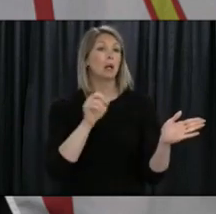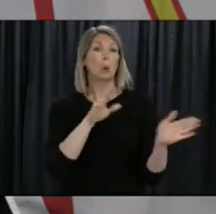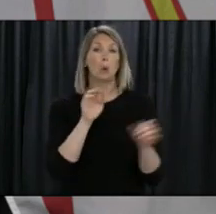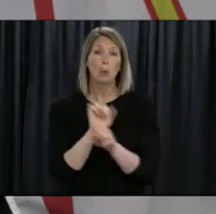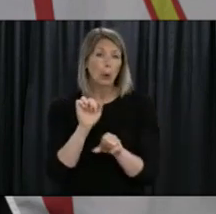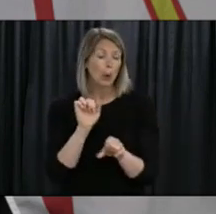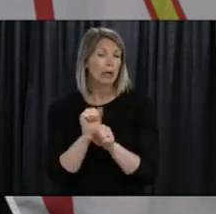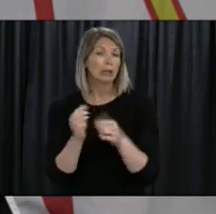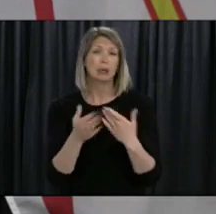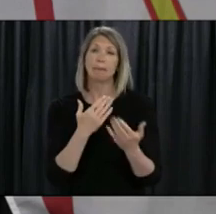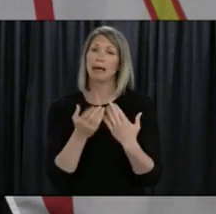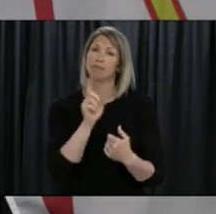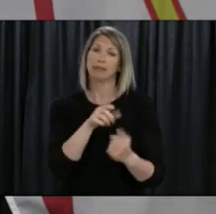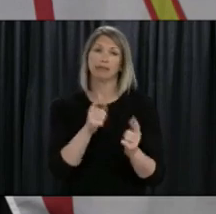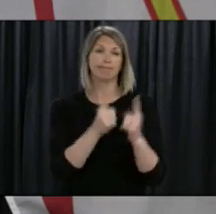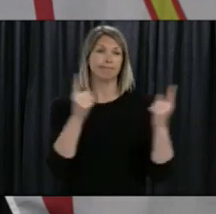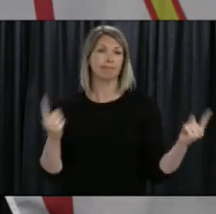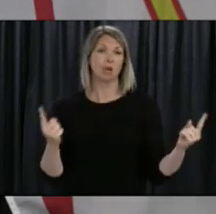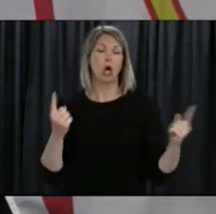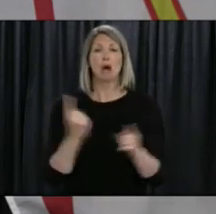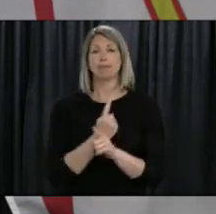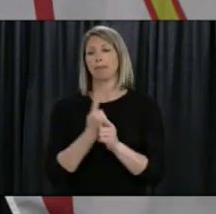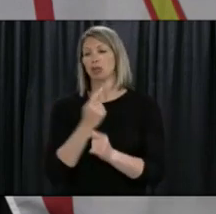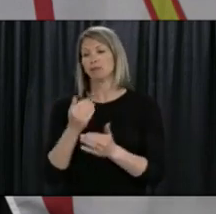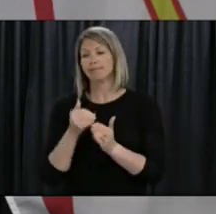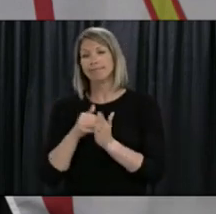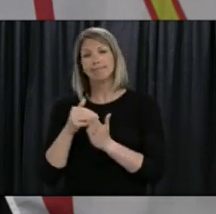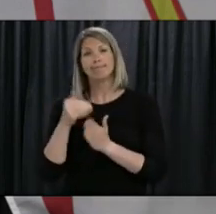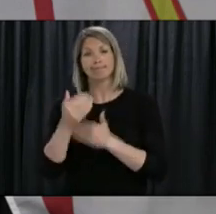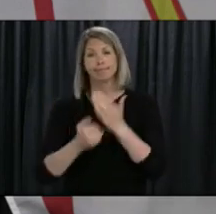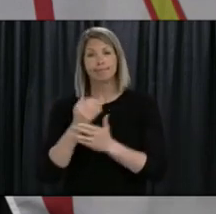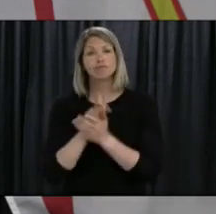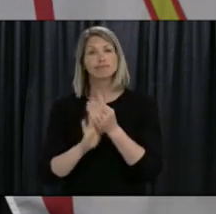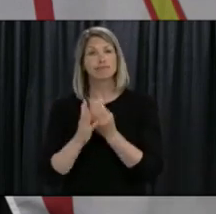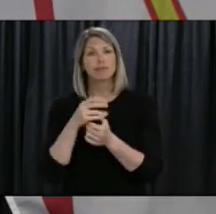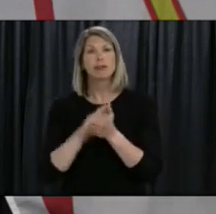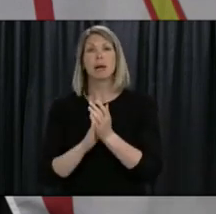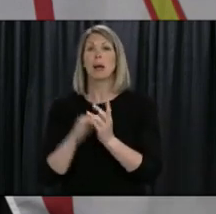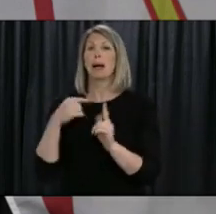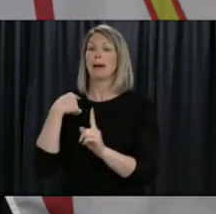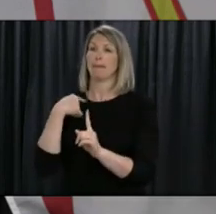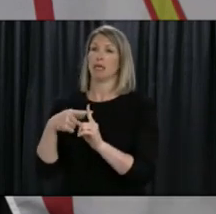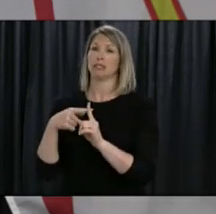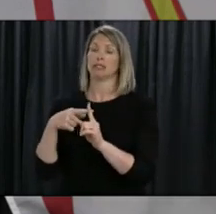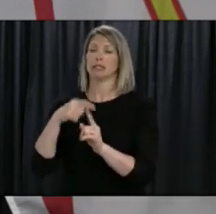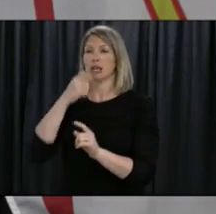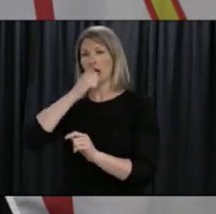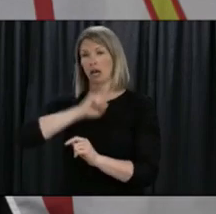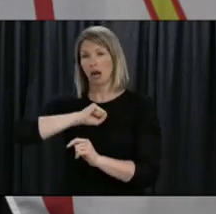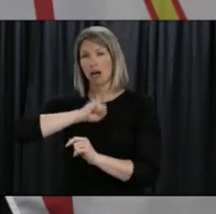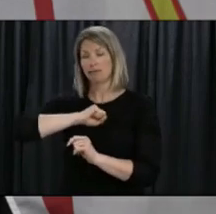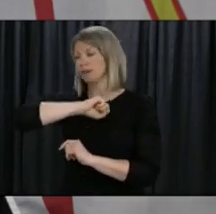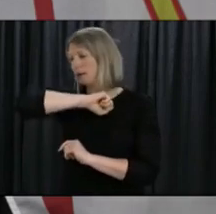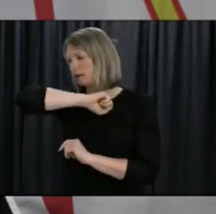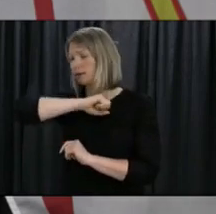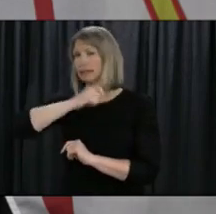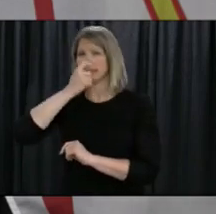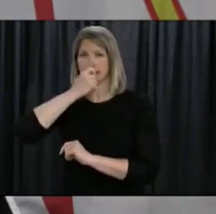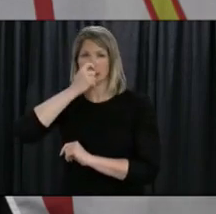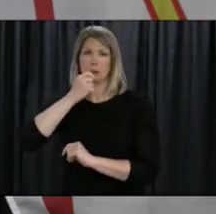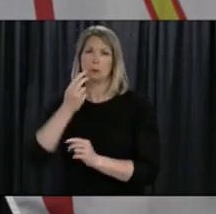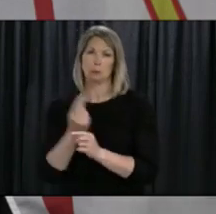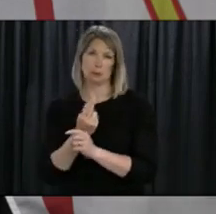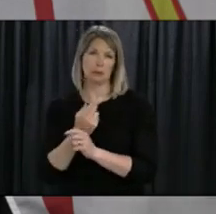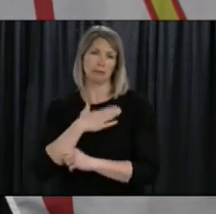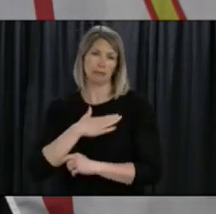and sneeze etiquette and good hand hygiene. I cannot overemphasize enough the power of these simple actions have against COVID-19.